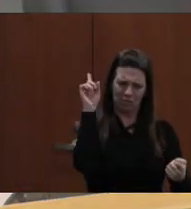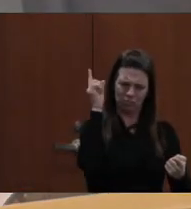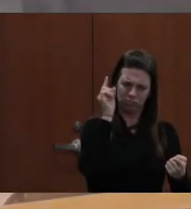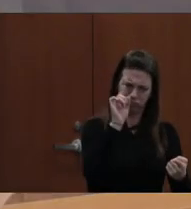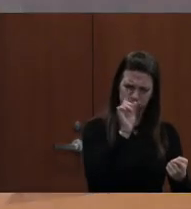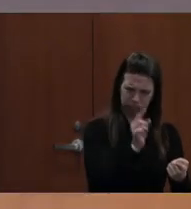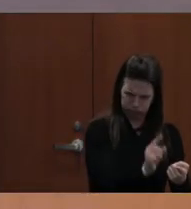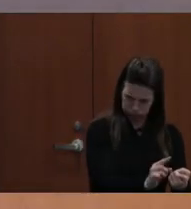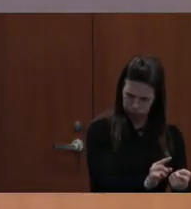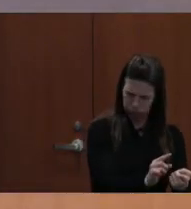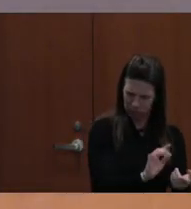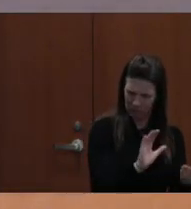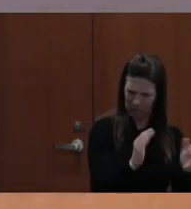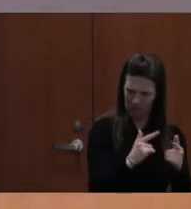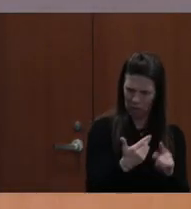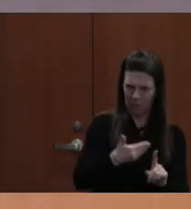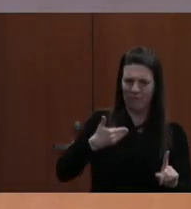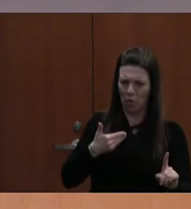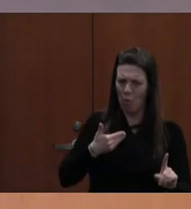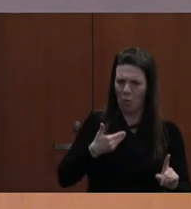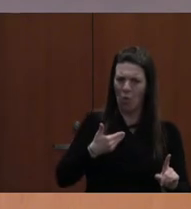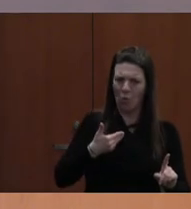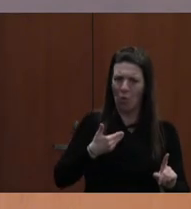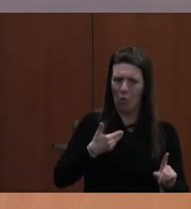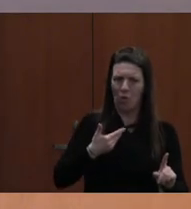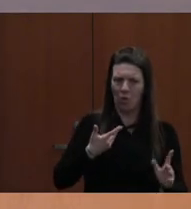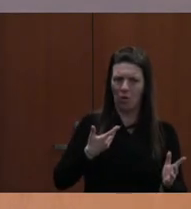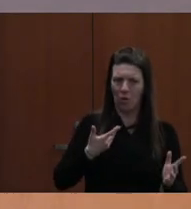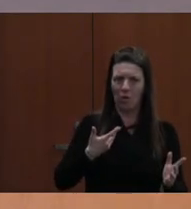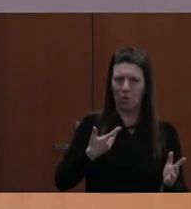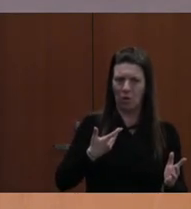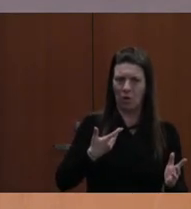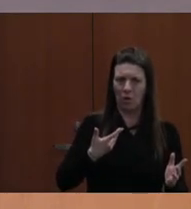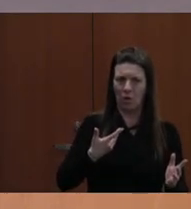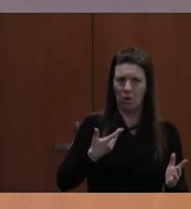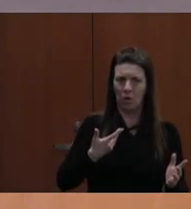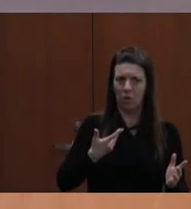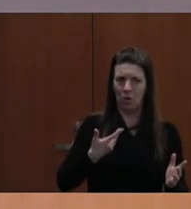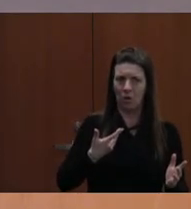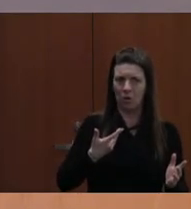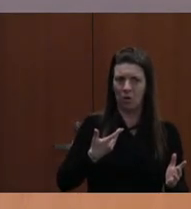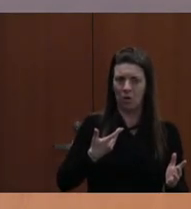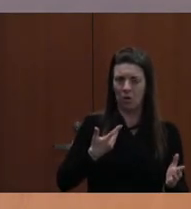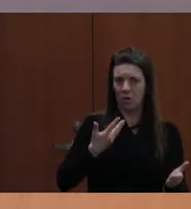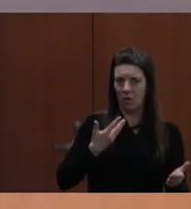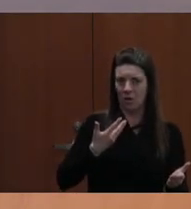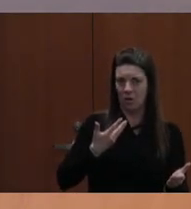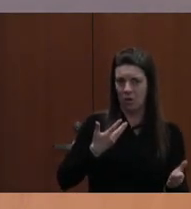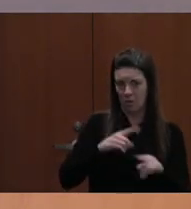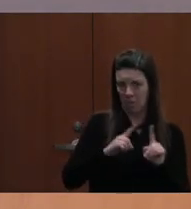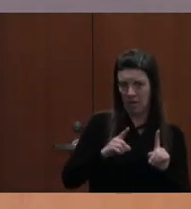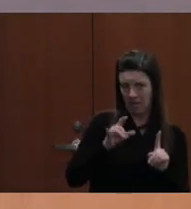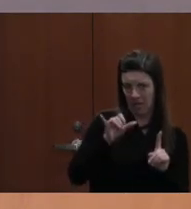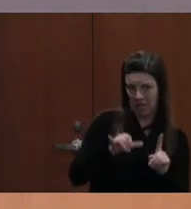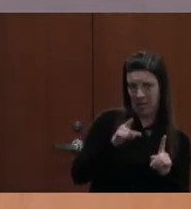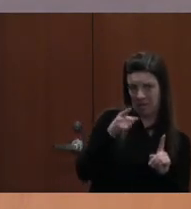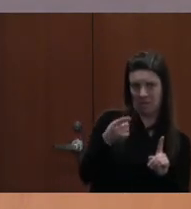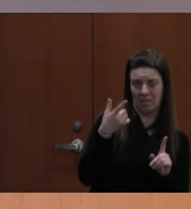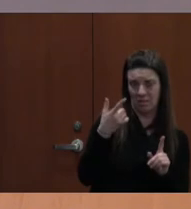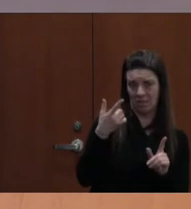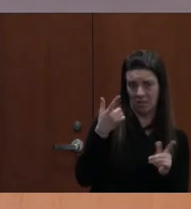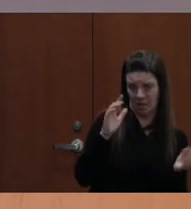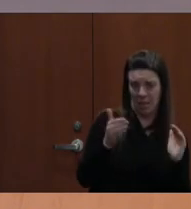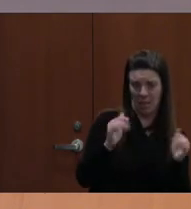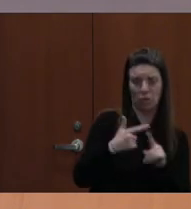right on those numbers. remember when Bill was in your job, not as superintendent, but the job that you shared with him or took